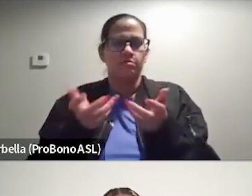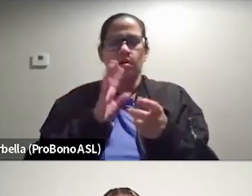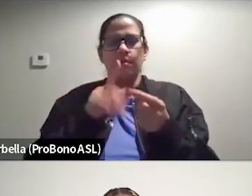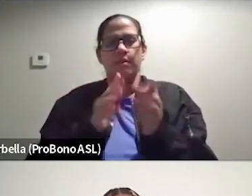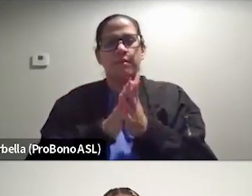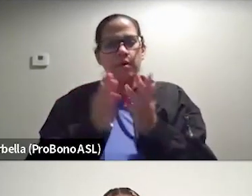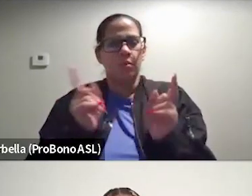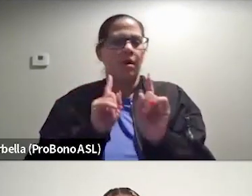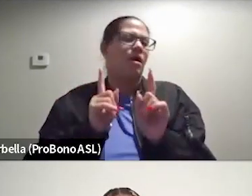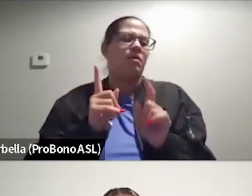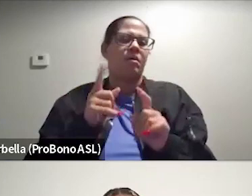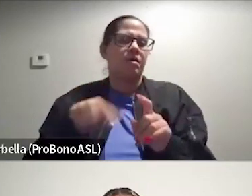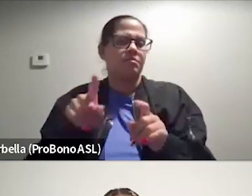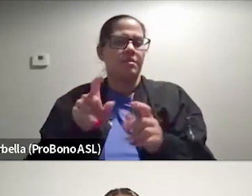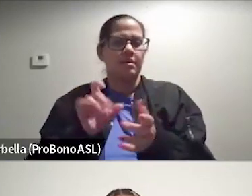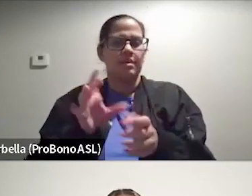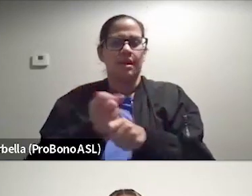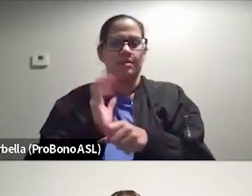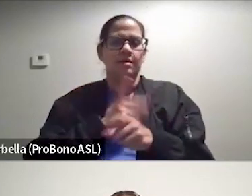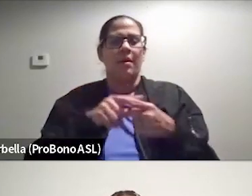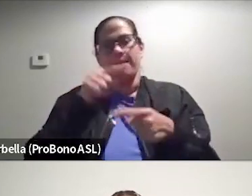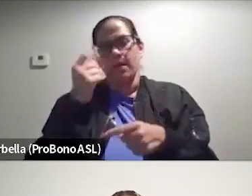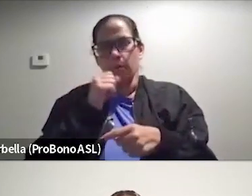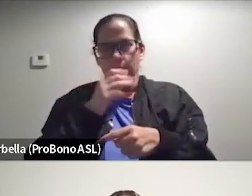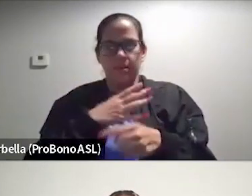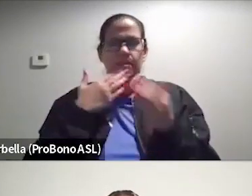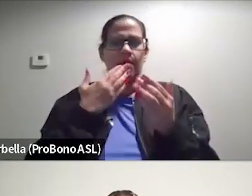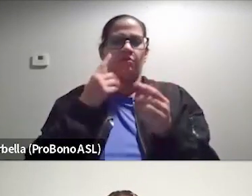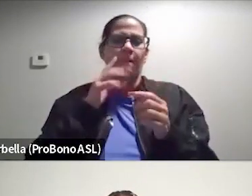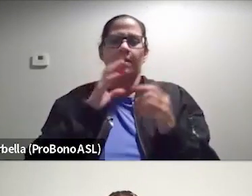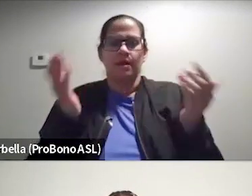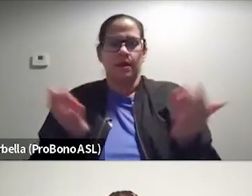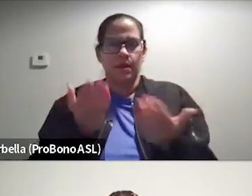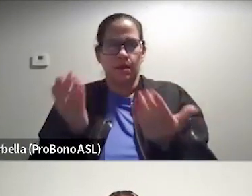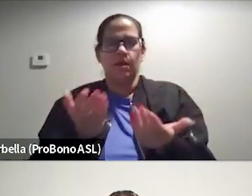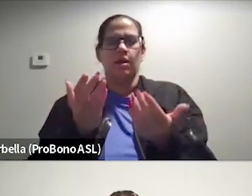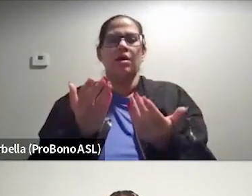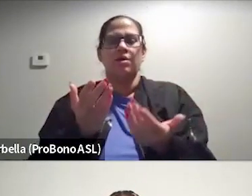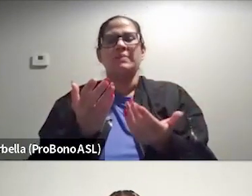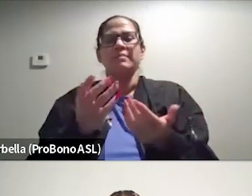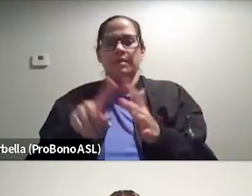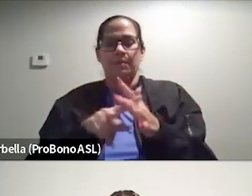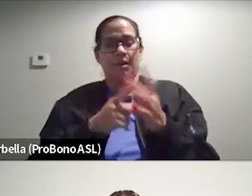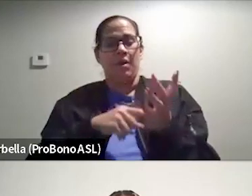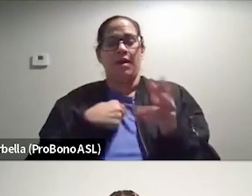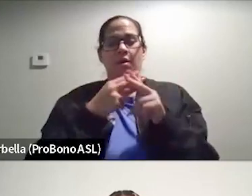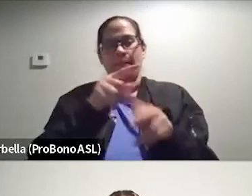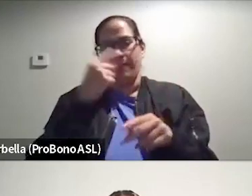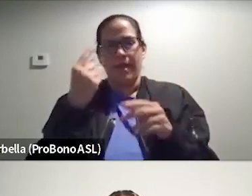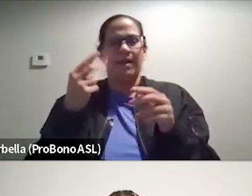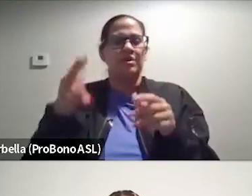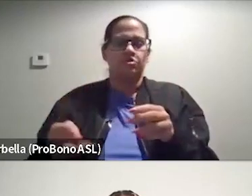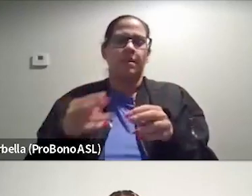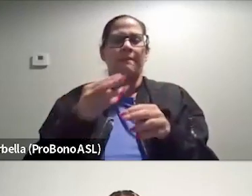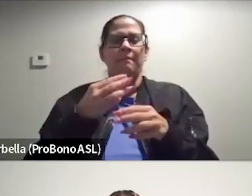and wherever else the dialogue takes us about Black women. Thank you for being here at the beginning of what I call Black History Month Part